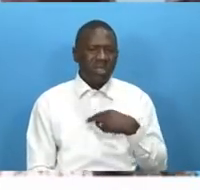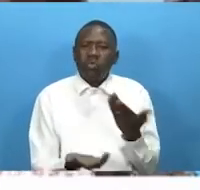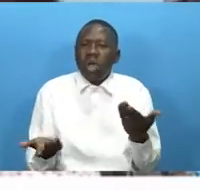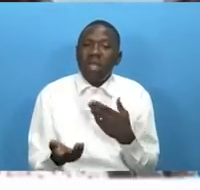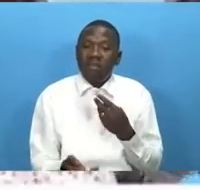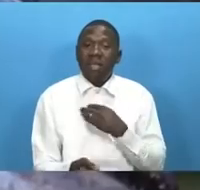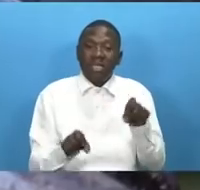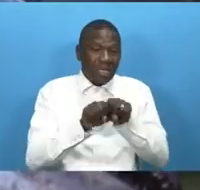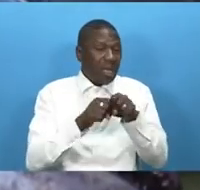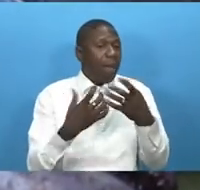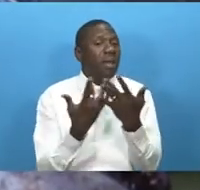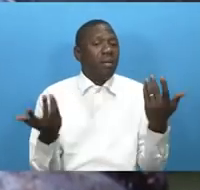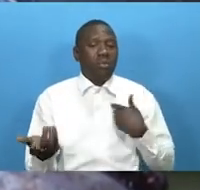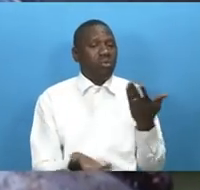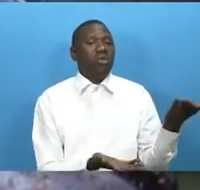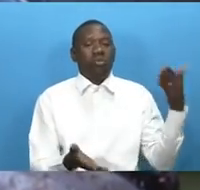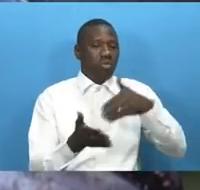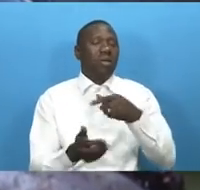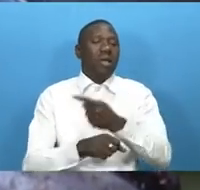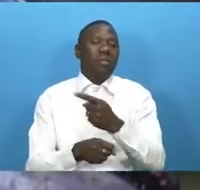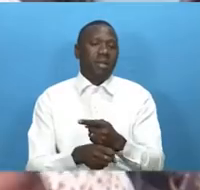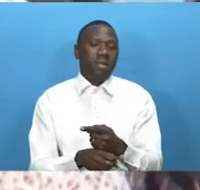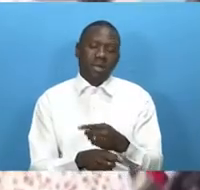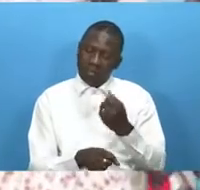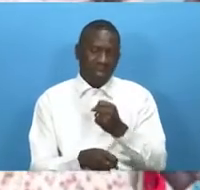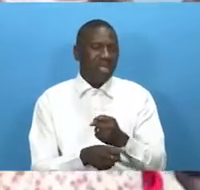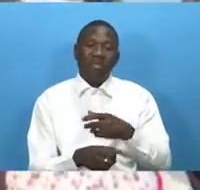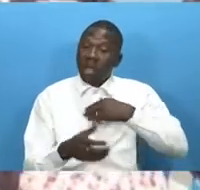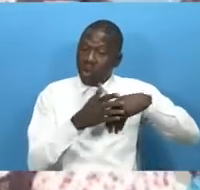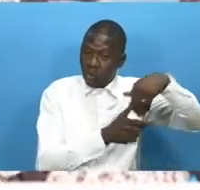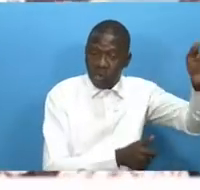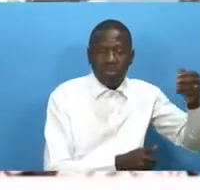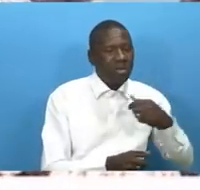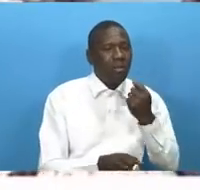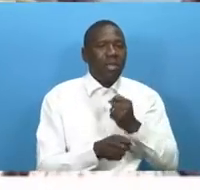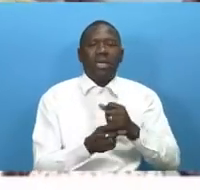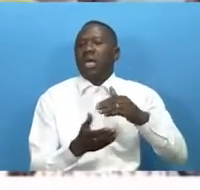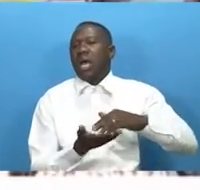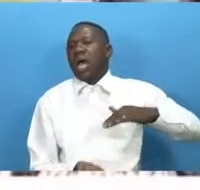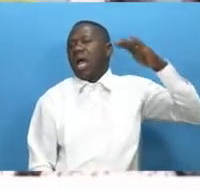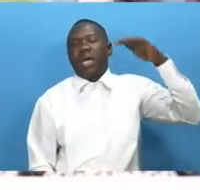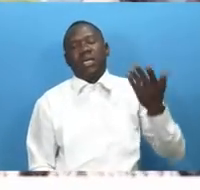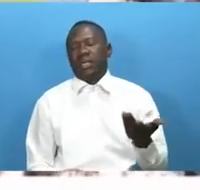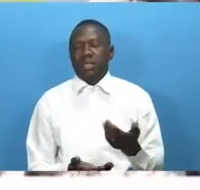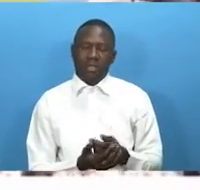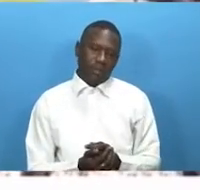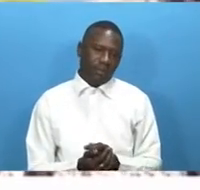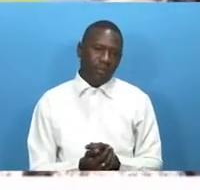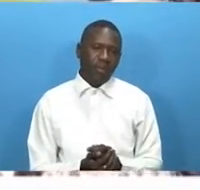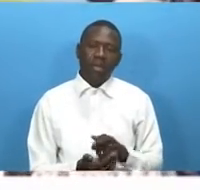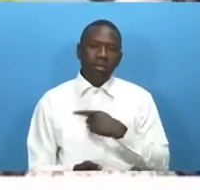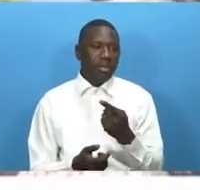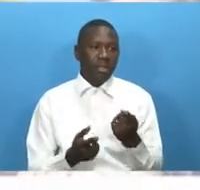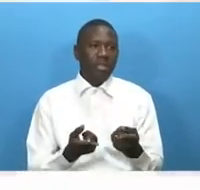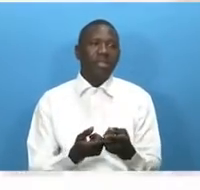buy fish this is what she has to say about the prices uh about some two hundred dollars and some one